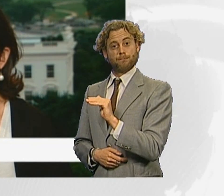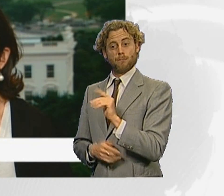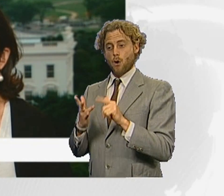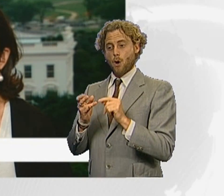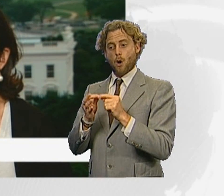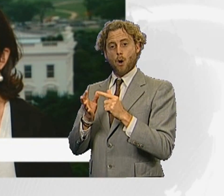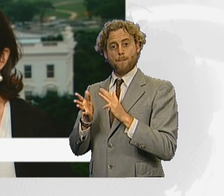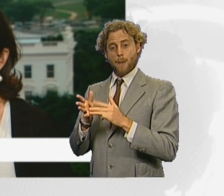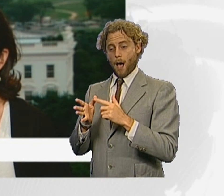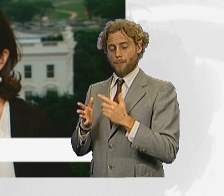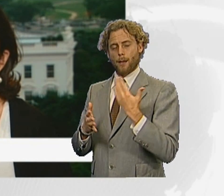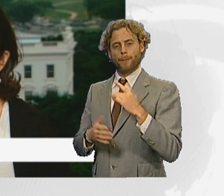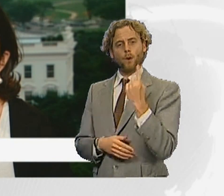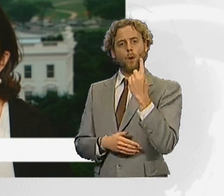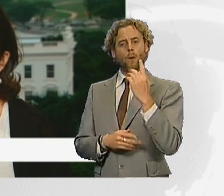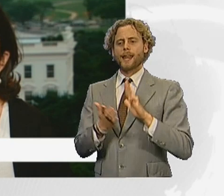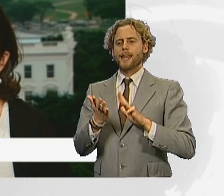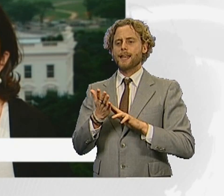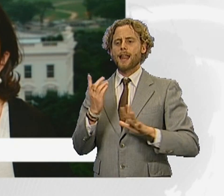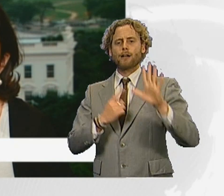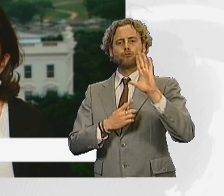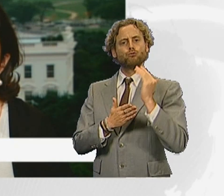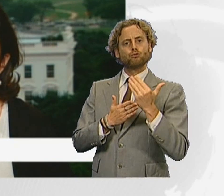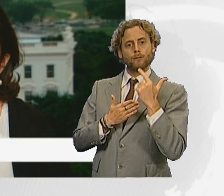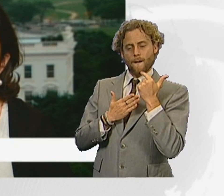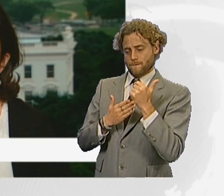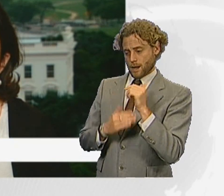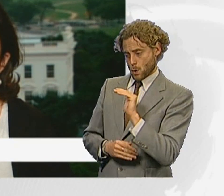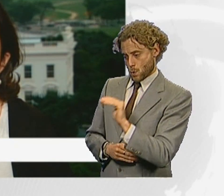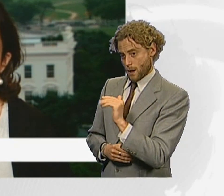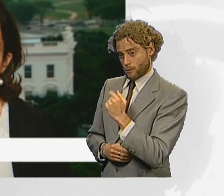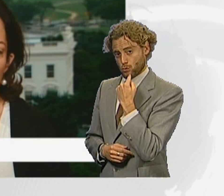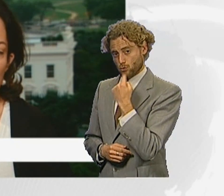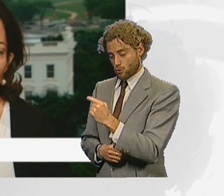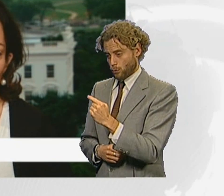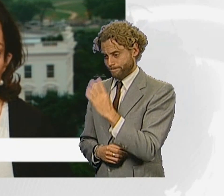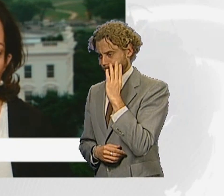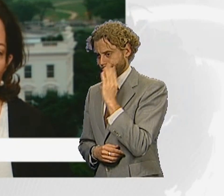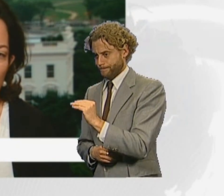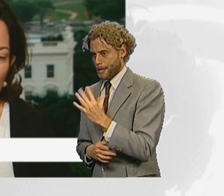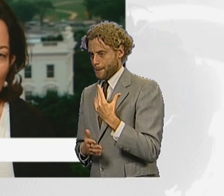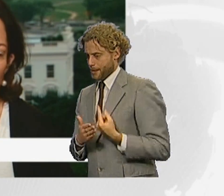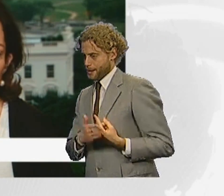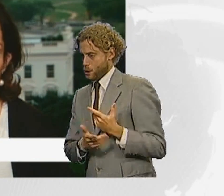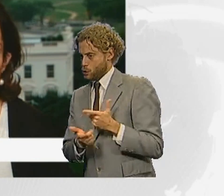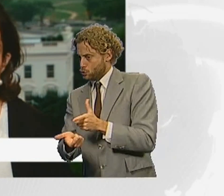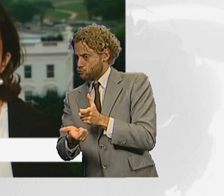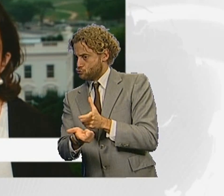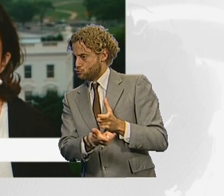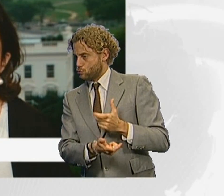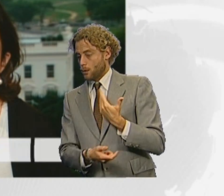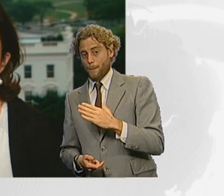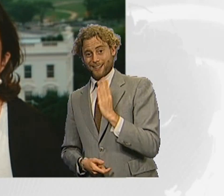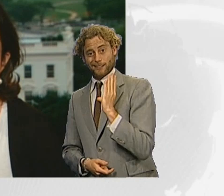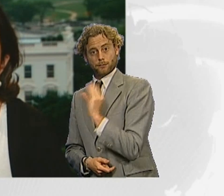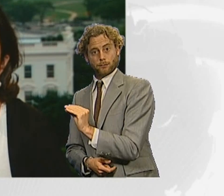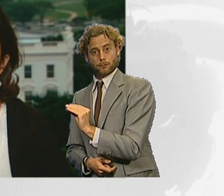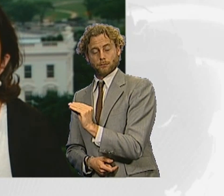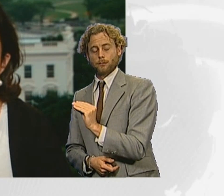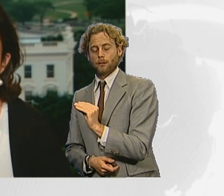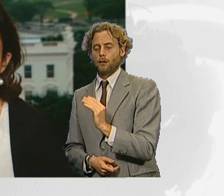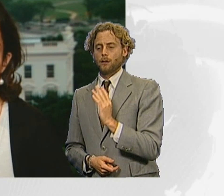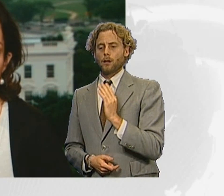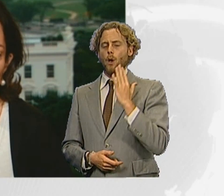national security advisers, John Brennan, who informed him about the shooting just a few hours, about three or four hours after it had